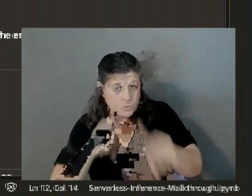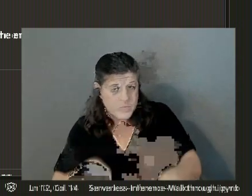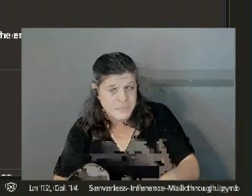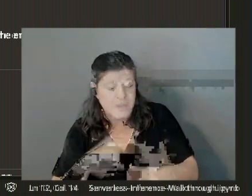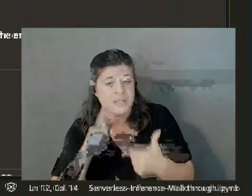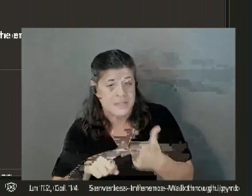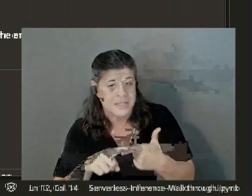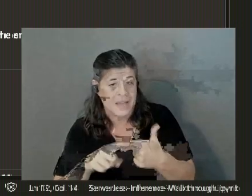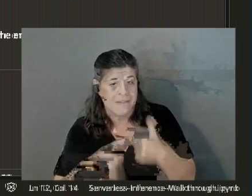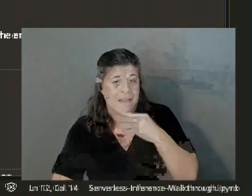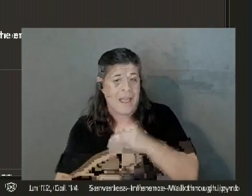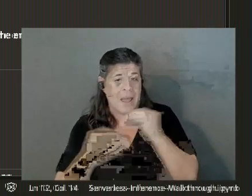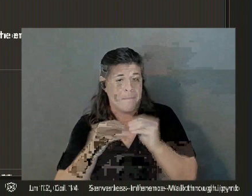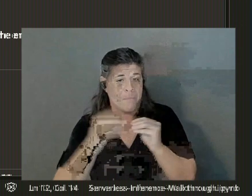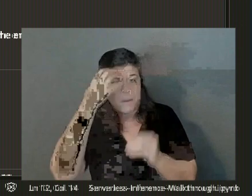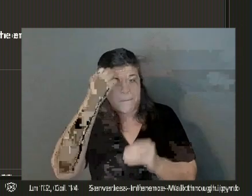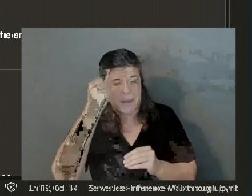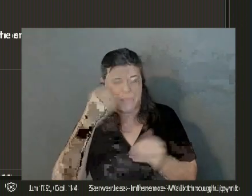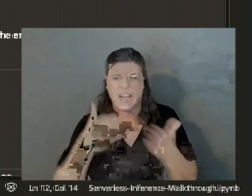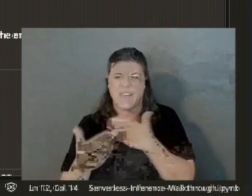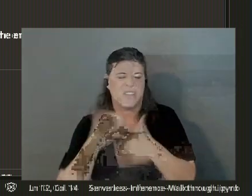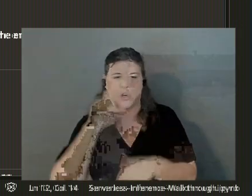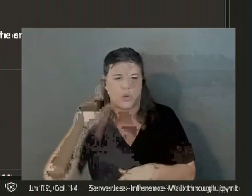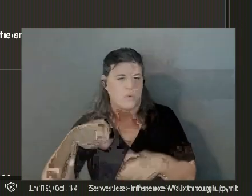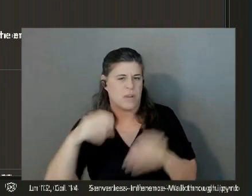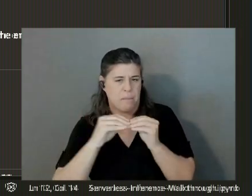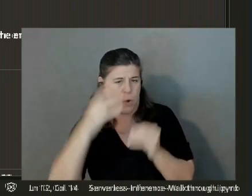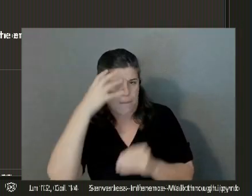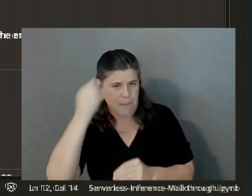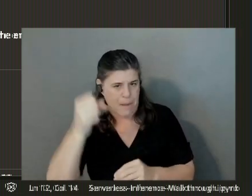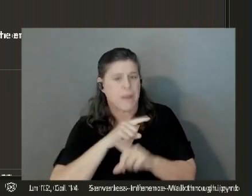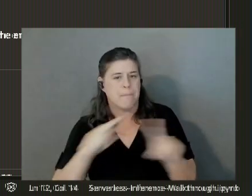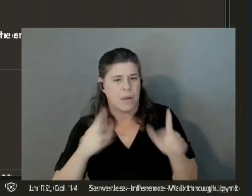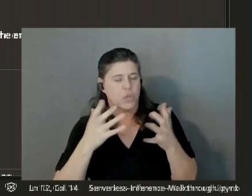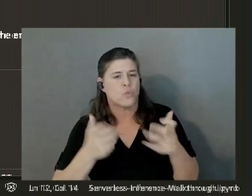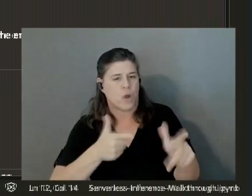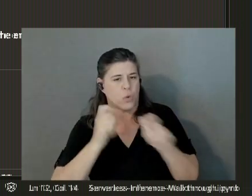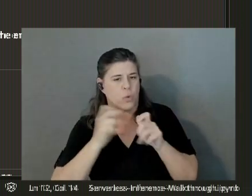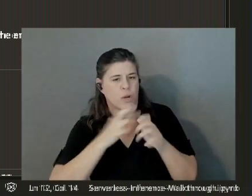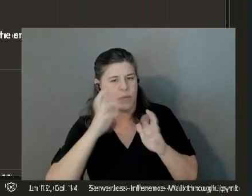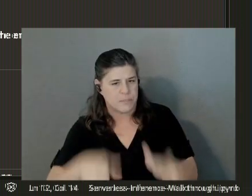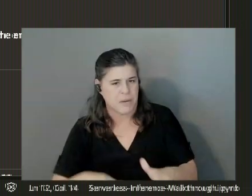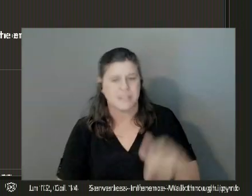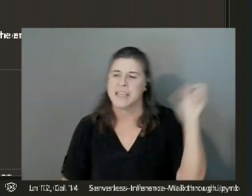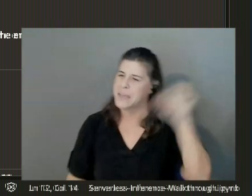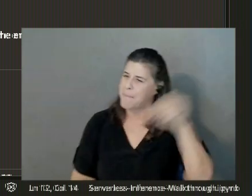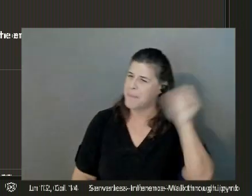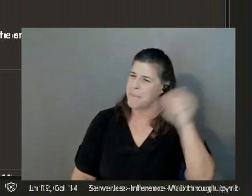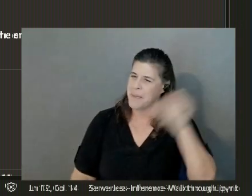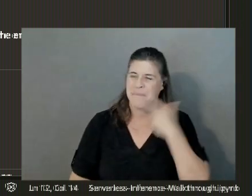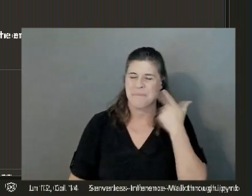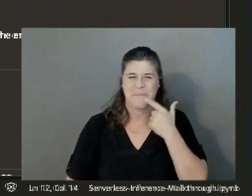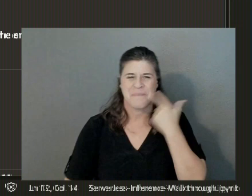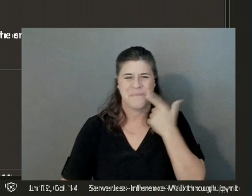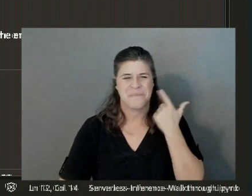memory, even though you don't need more memory, but you might want to get faster response. Exactly.